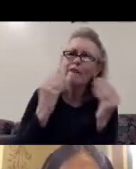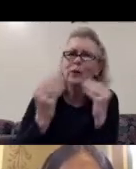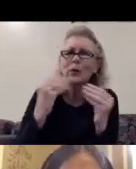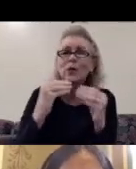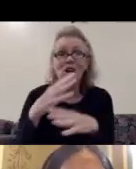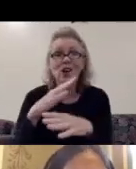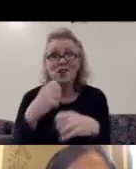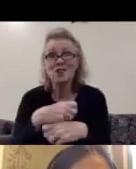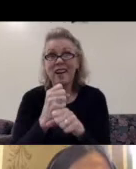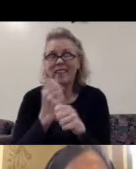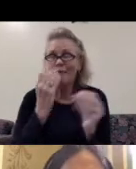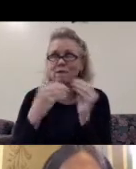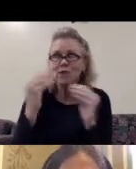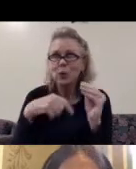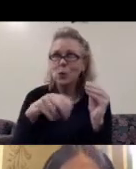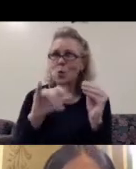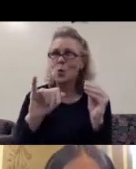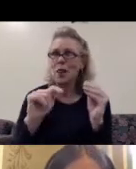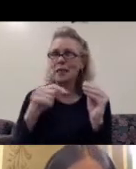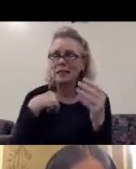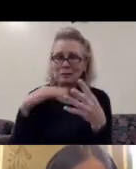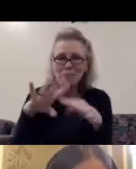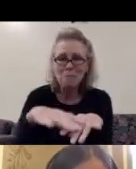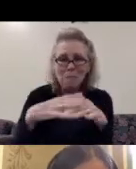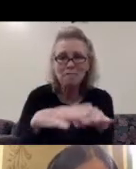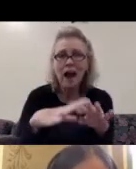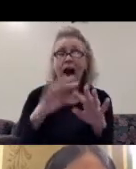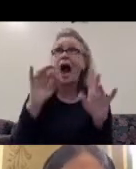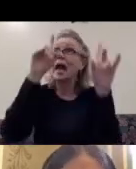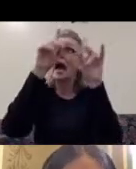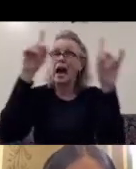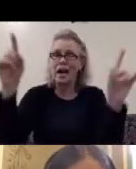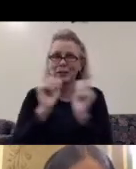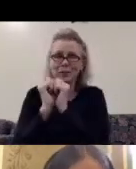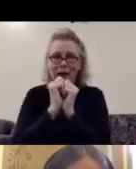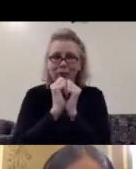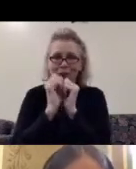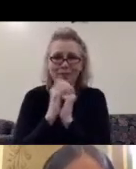that we weave and hang together. Next, please.